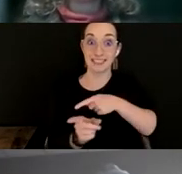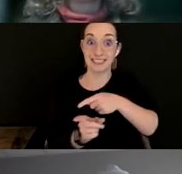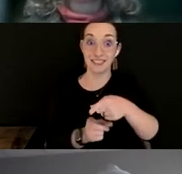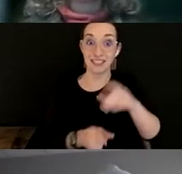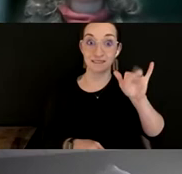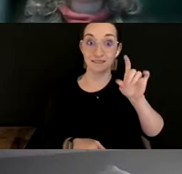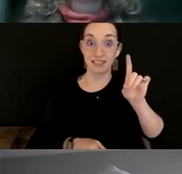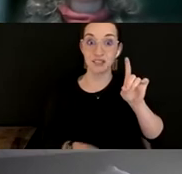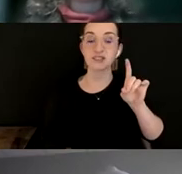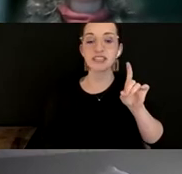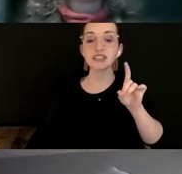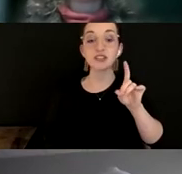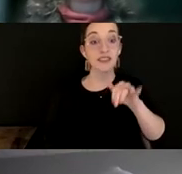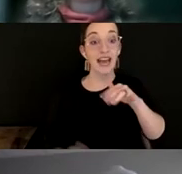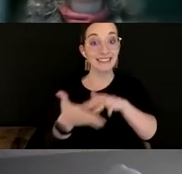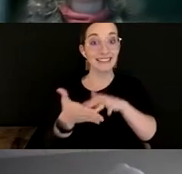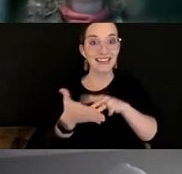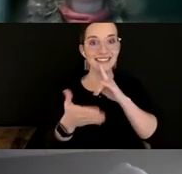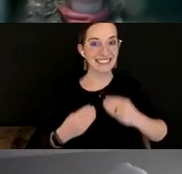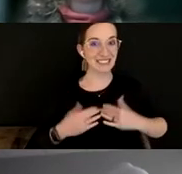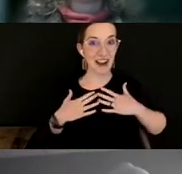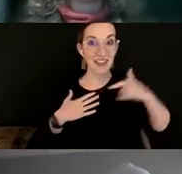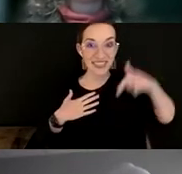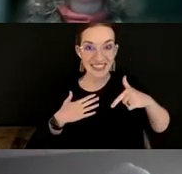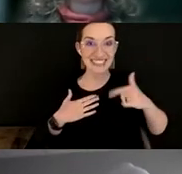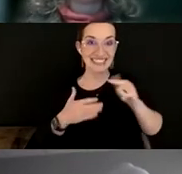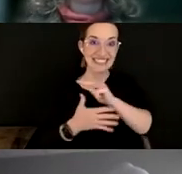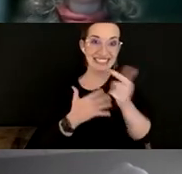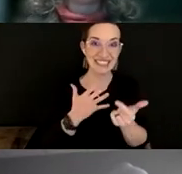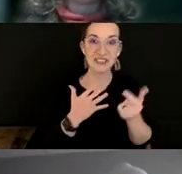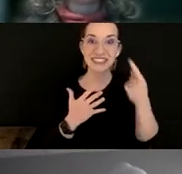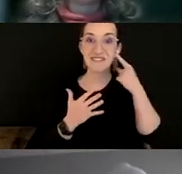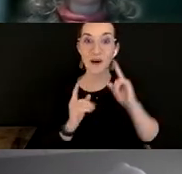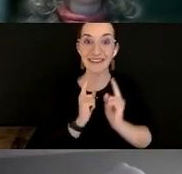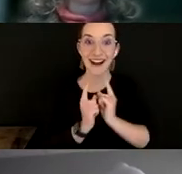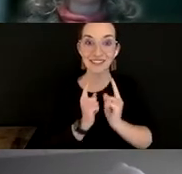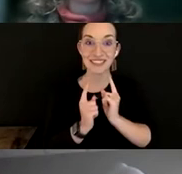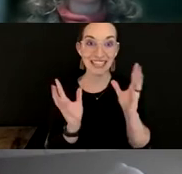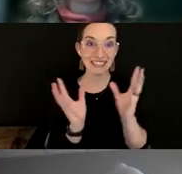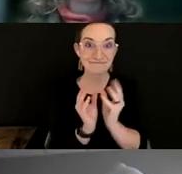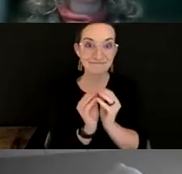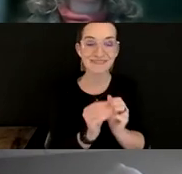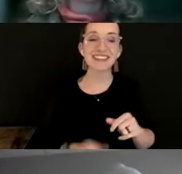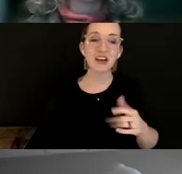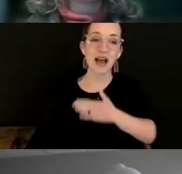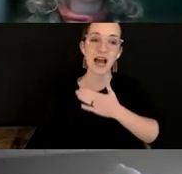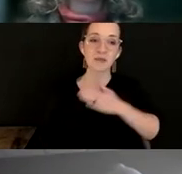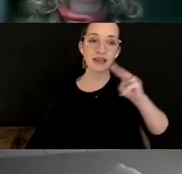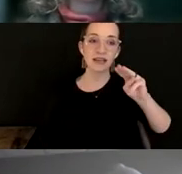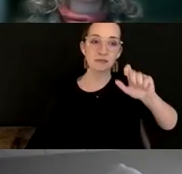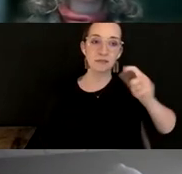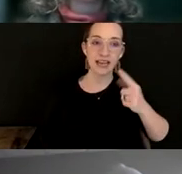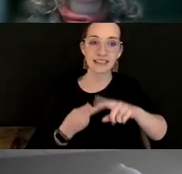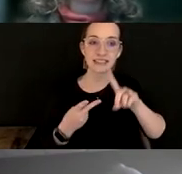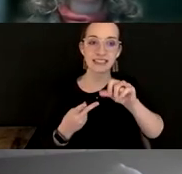study inspired this series of conversations. So we're so happy to have Meg and David here and our